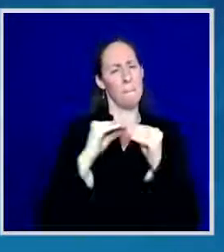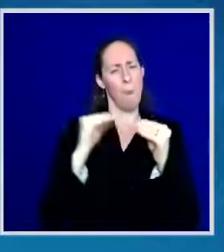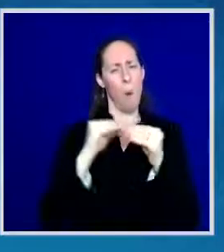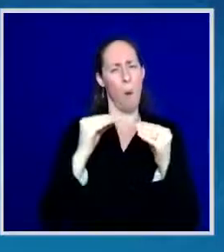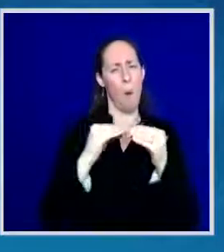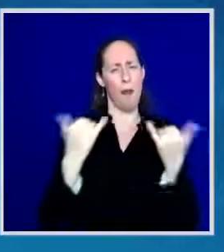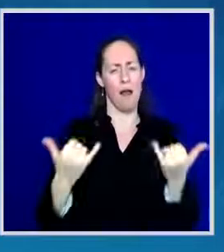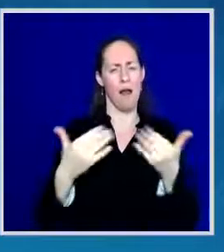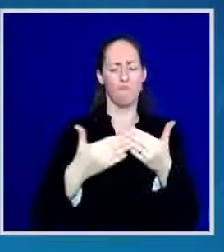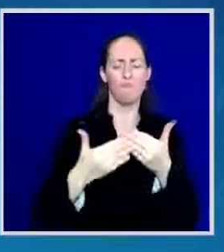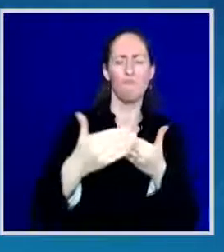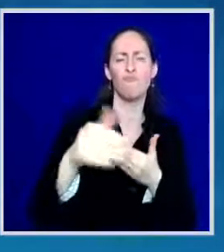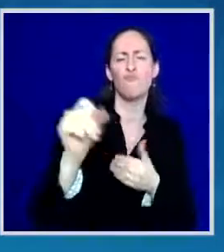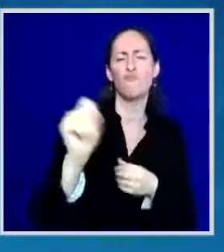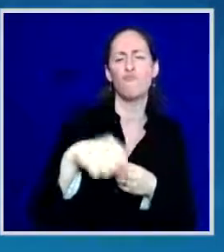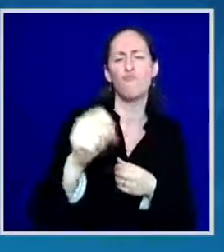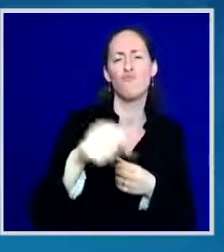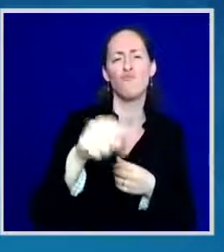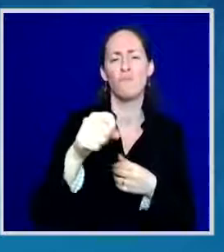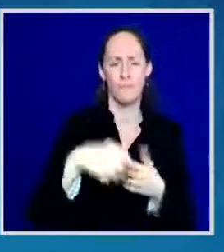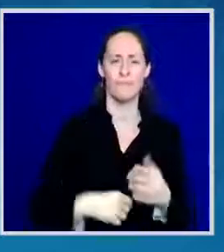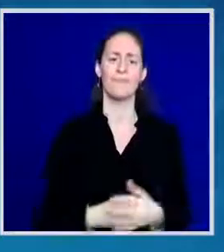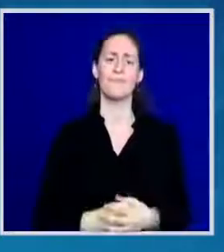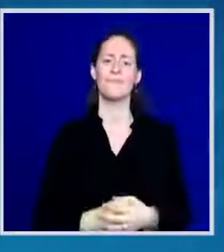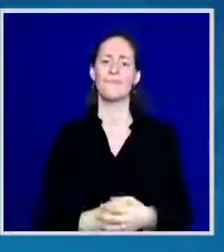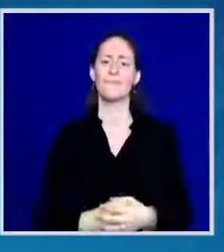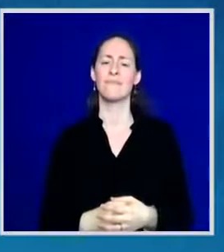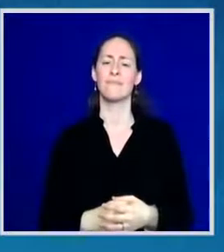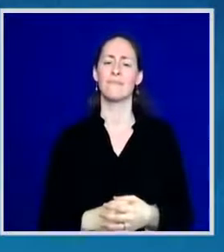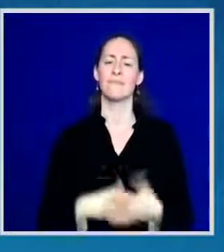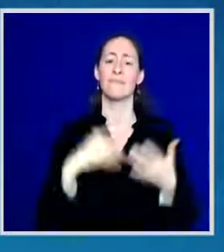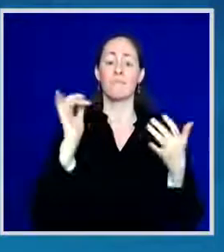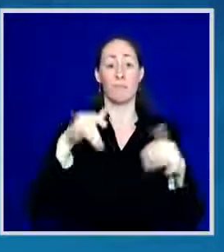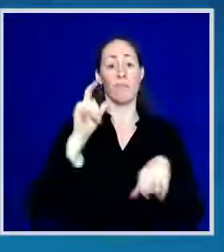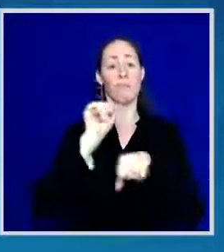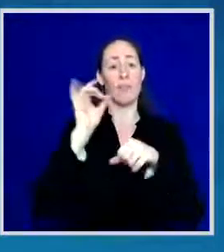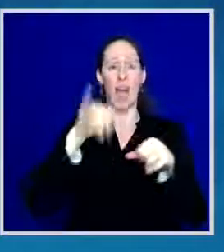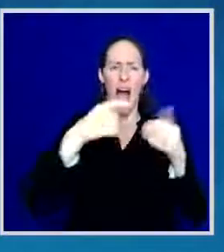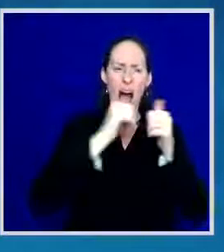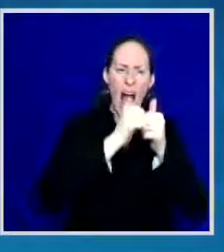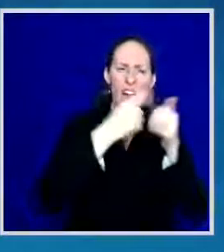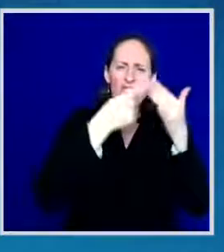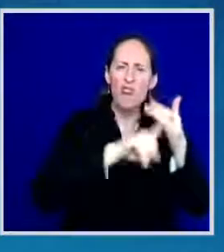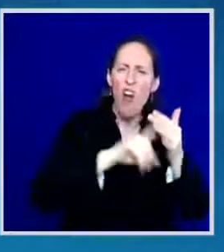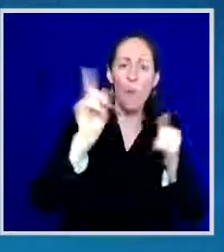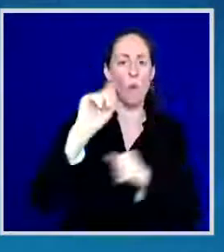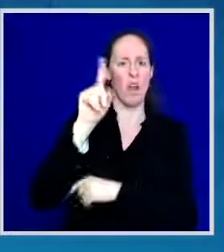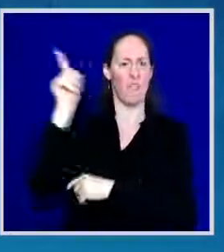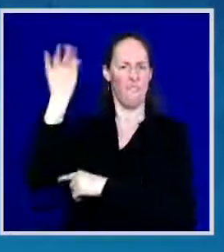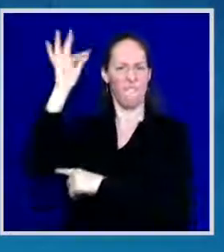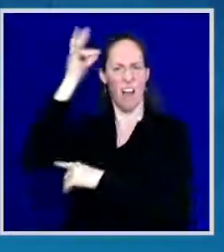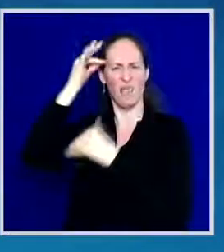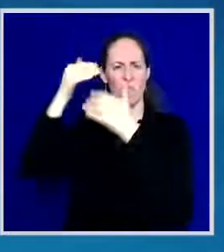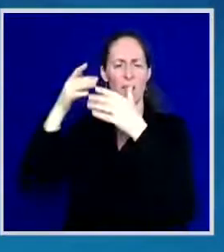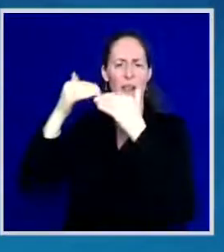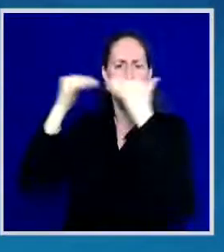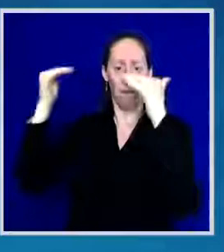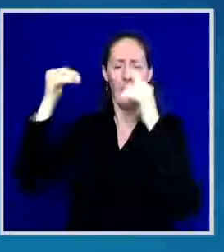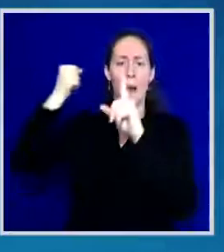work will have to happen at the federal level, the state level, the local level. But really the most important work